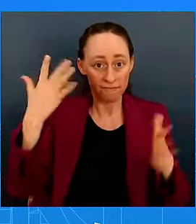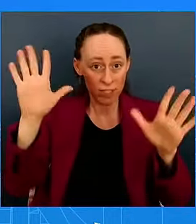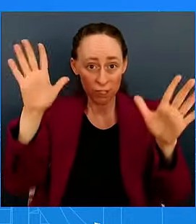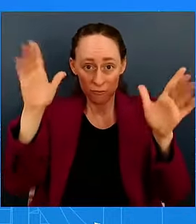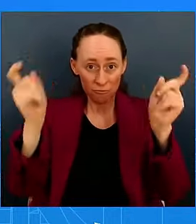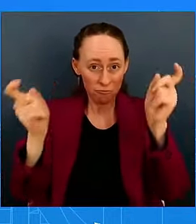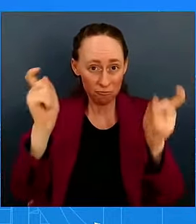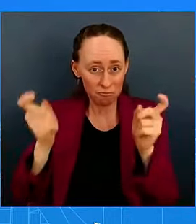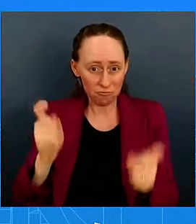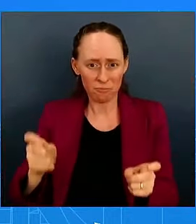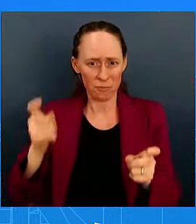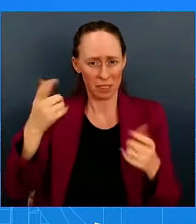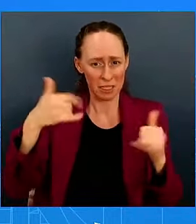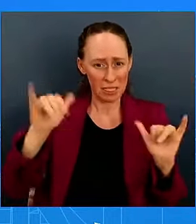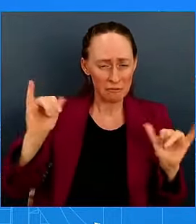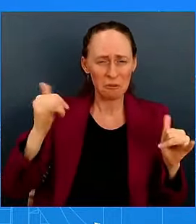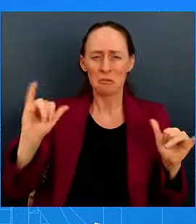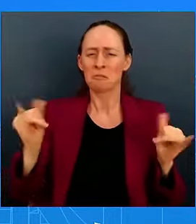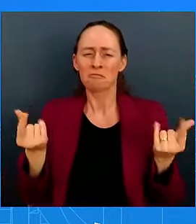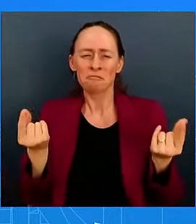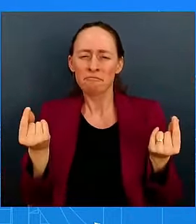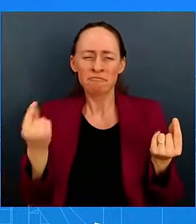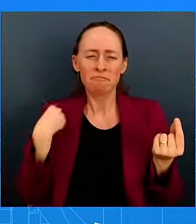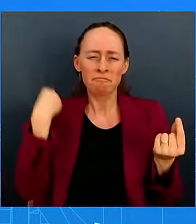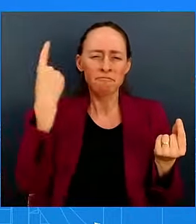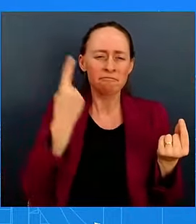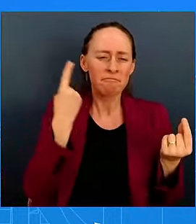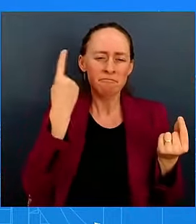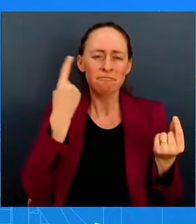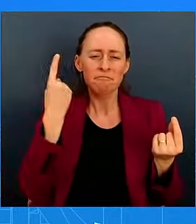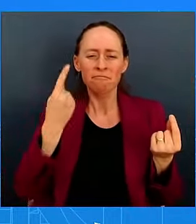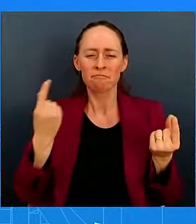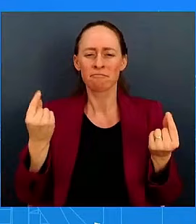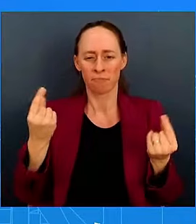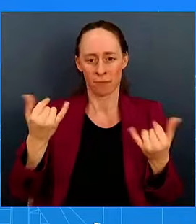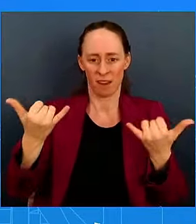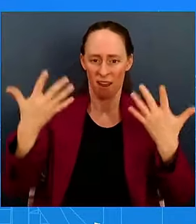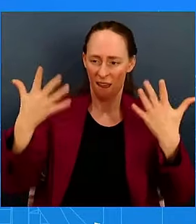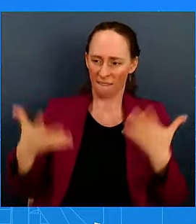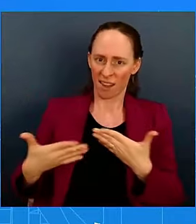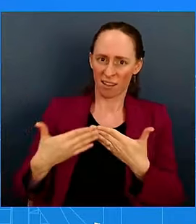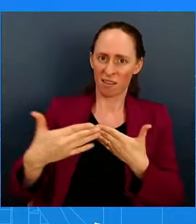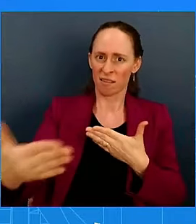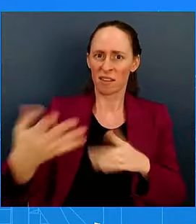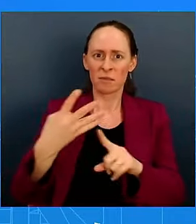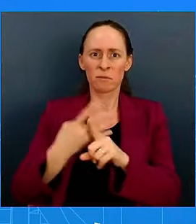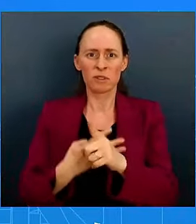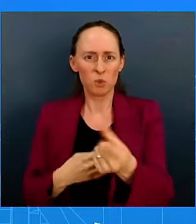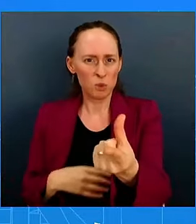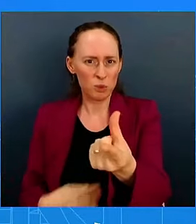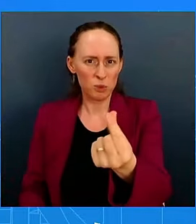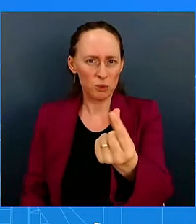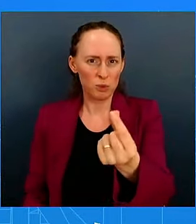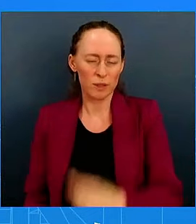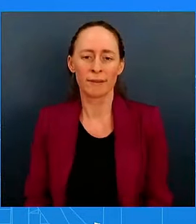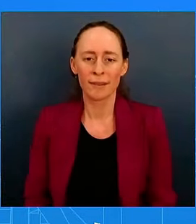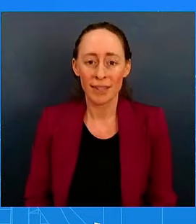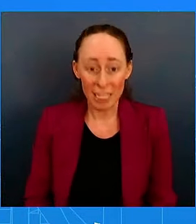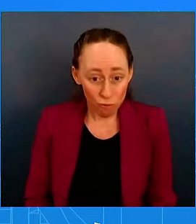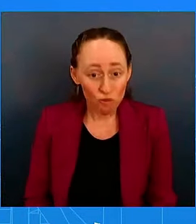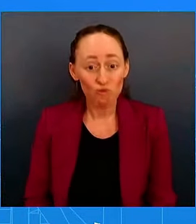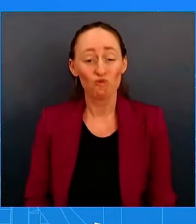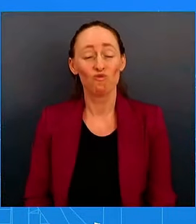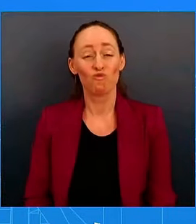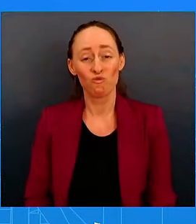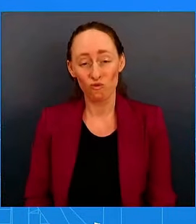what does this last four months want to do? No, fair enough. Fair enough. Look,